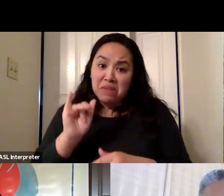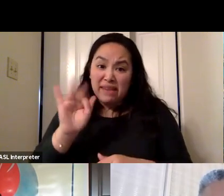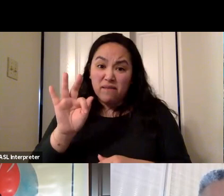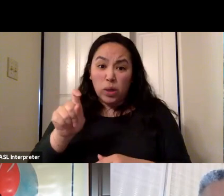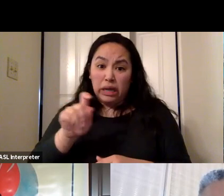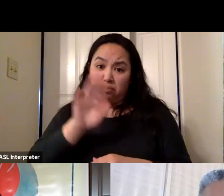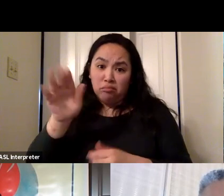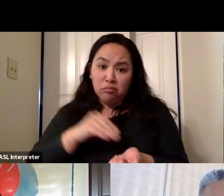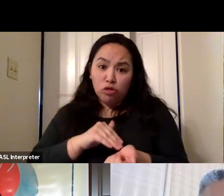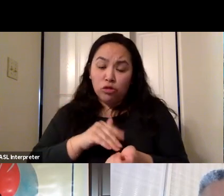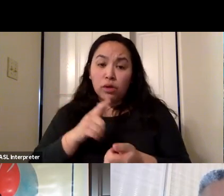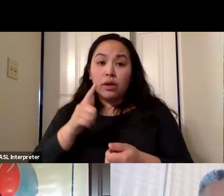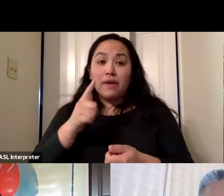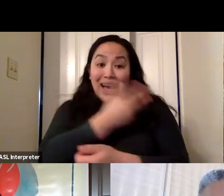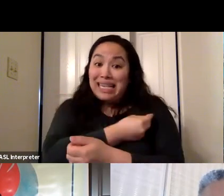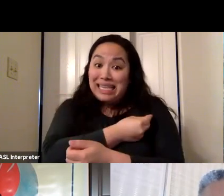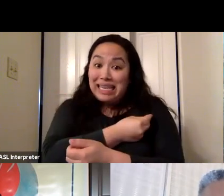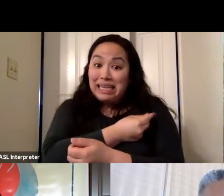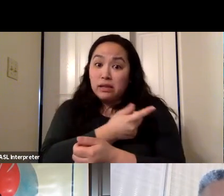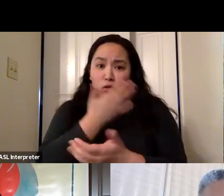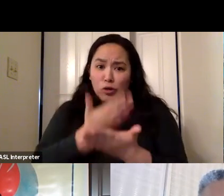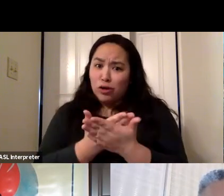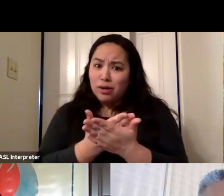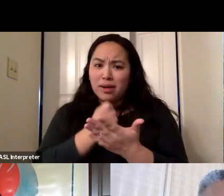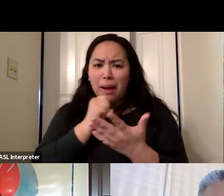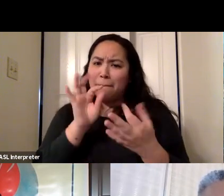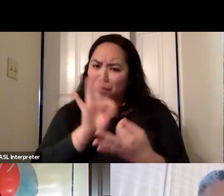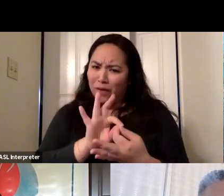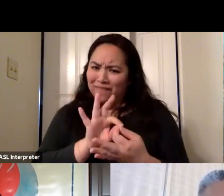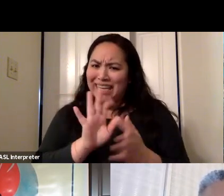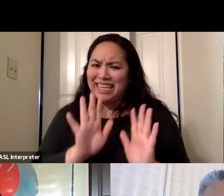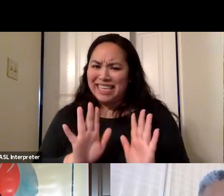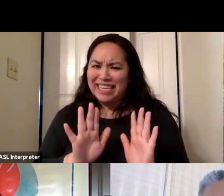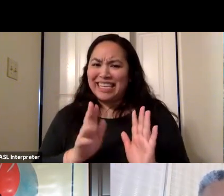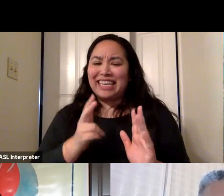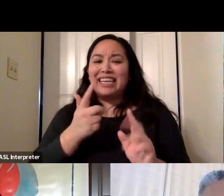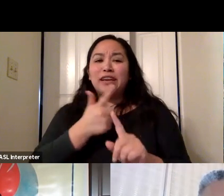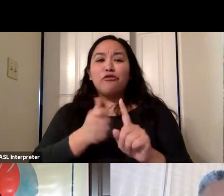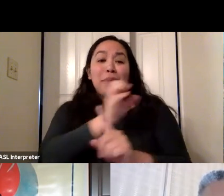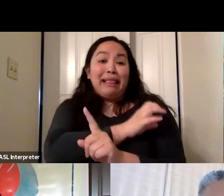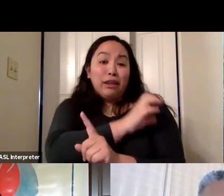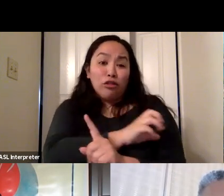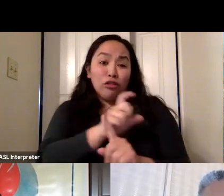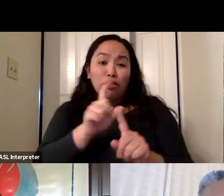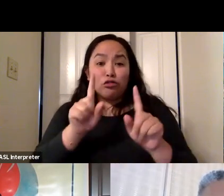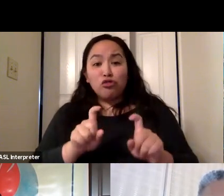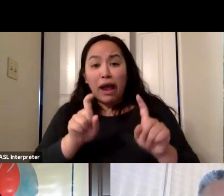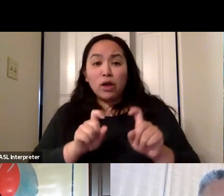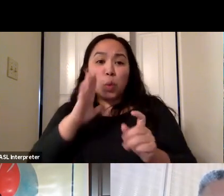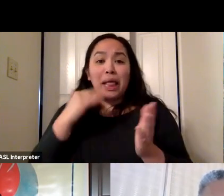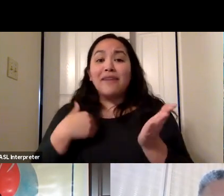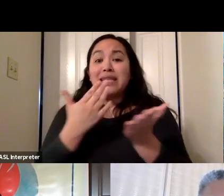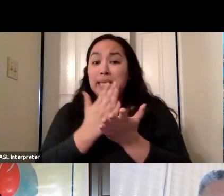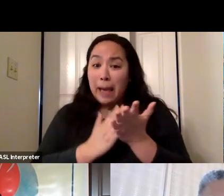the vaccines are very good. They're not perfect. We knew this even from the clinical trials. And there are going to be occasional people who